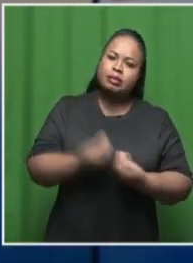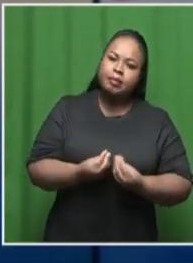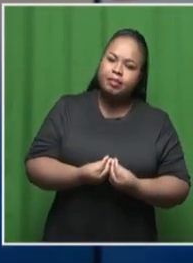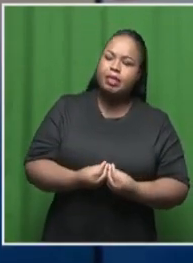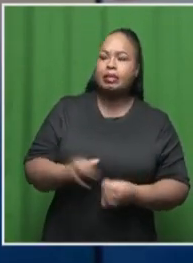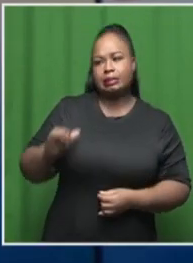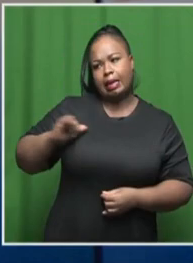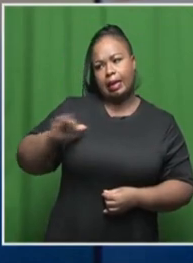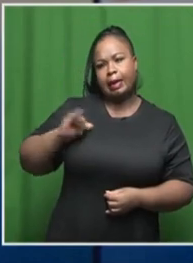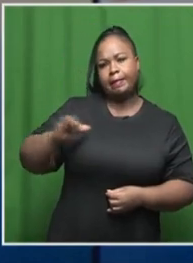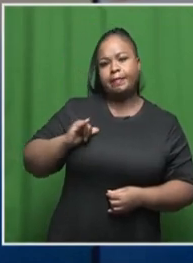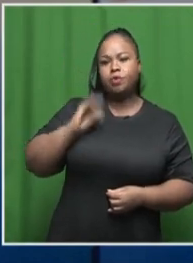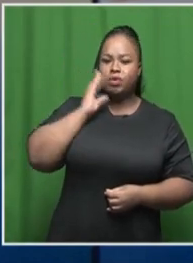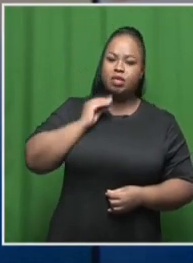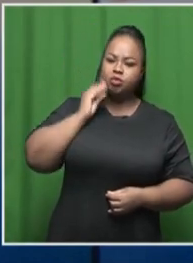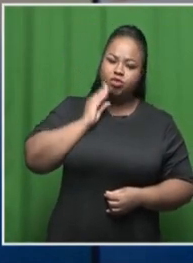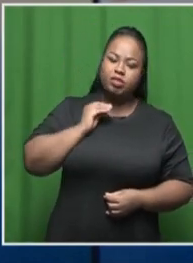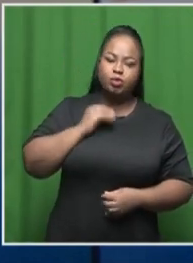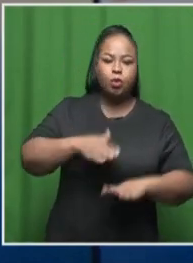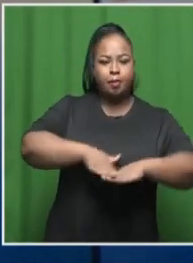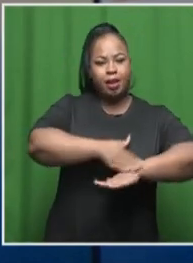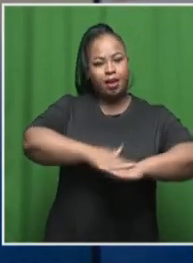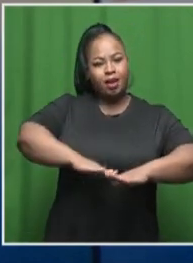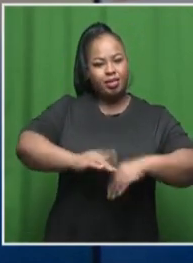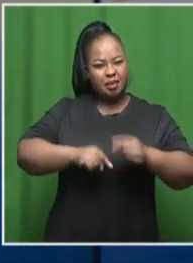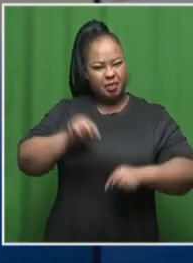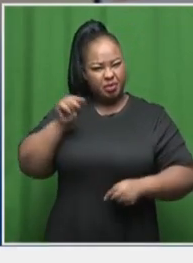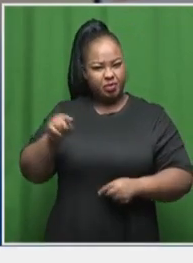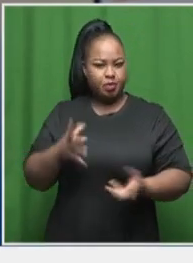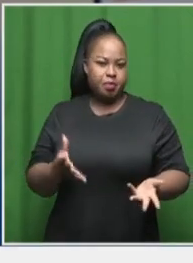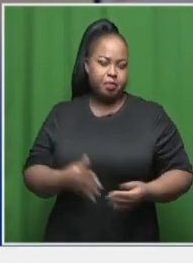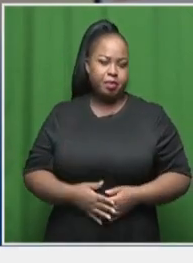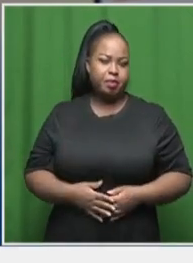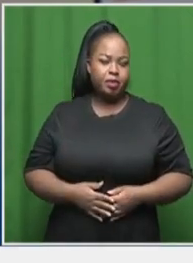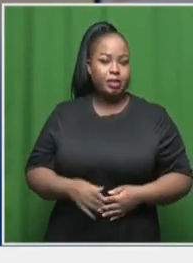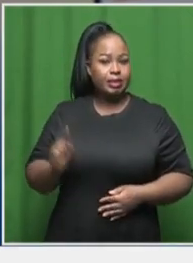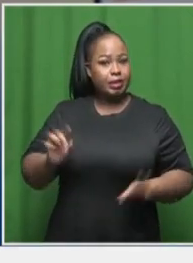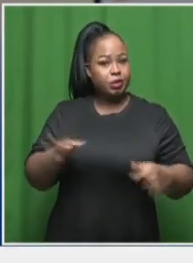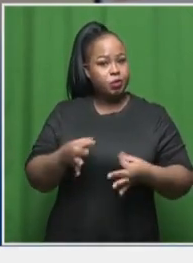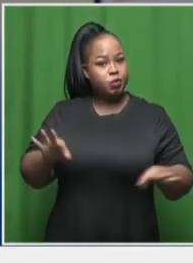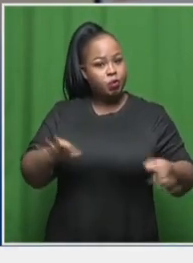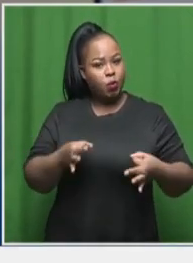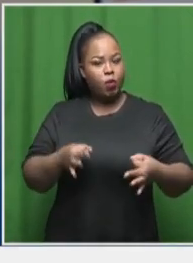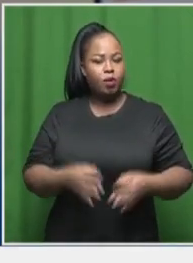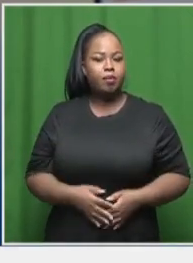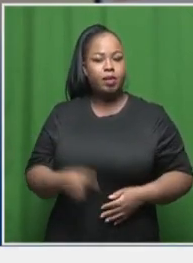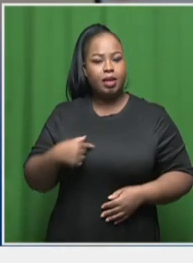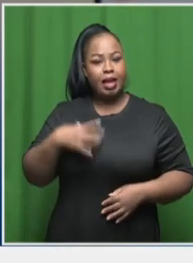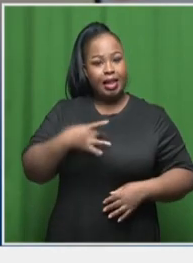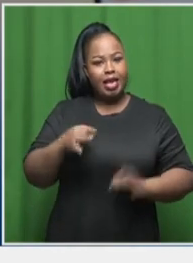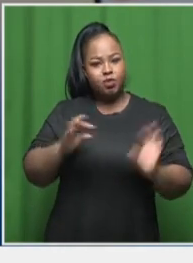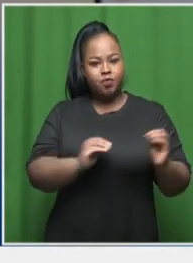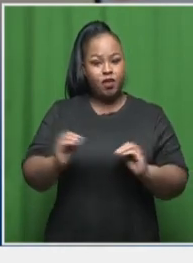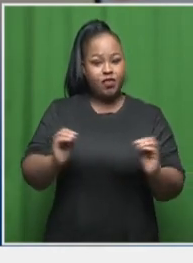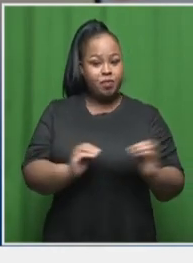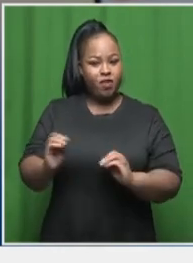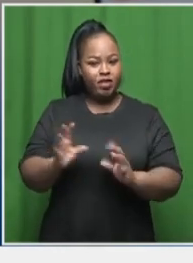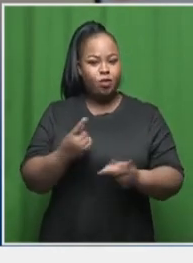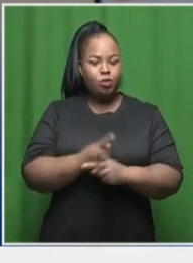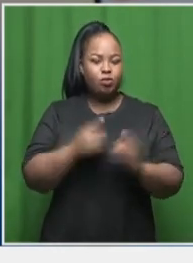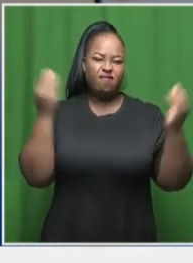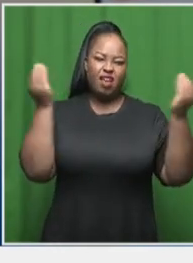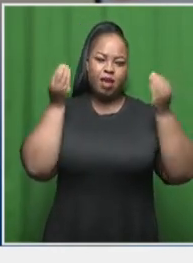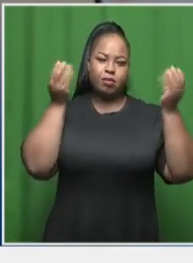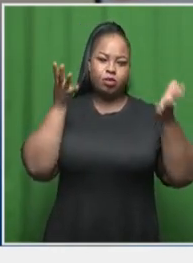going through that with you, you know? So that's what Madagascar is about. And so that song, um, I like to move it, move it is one of the most